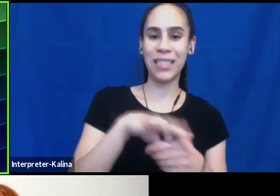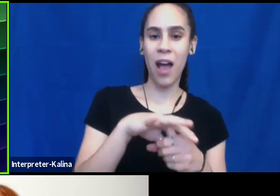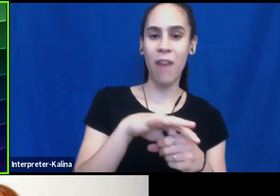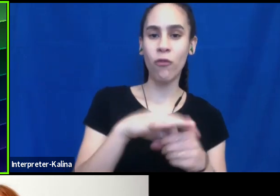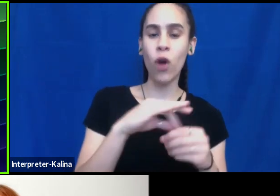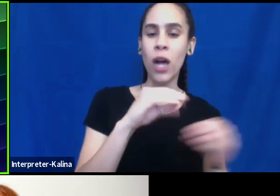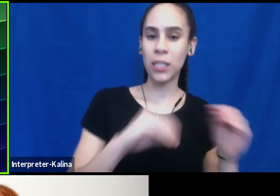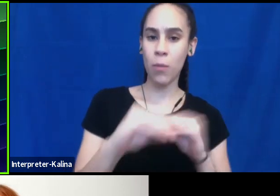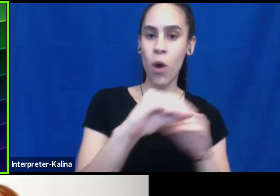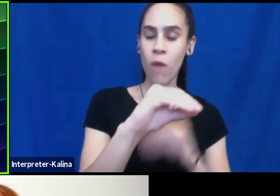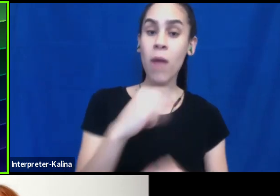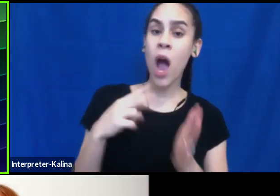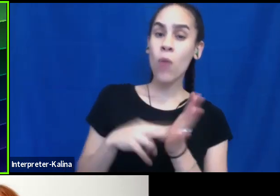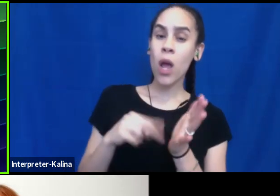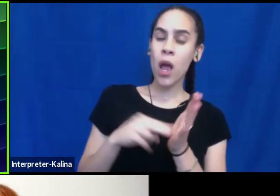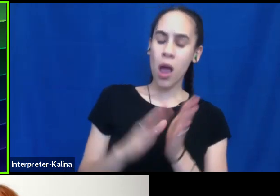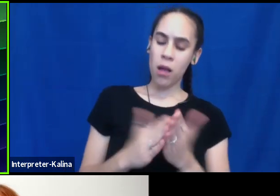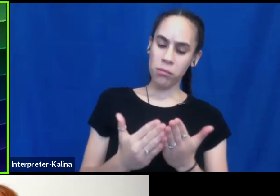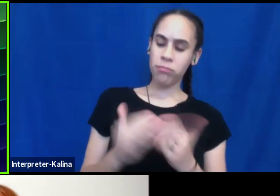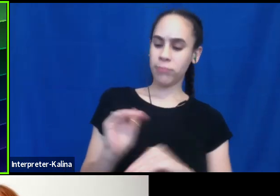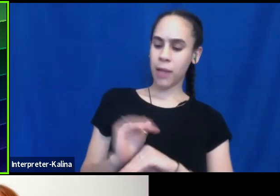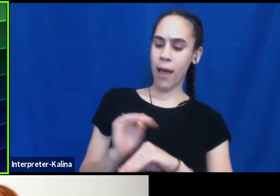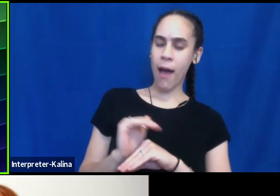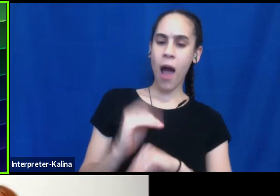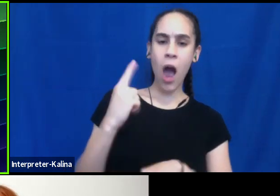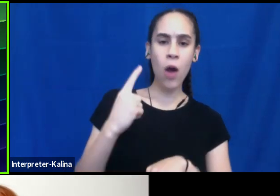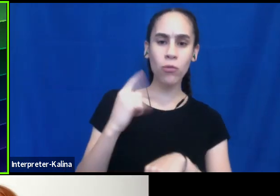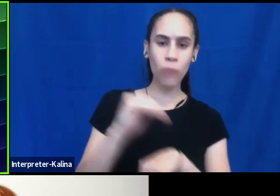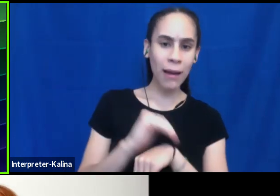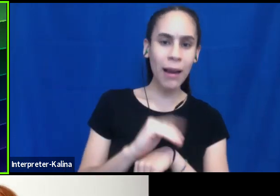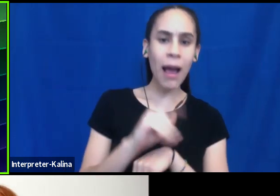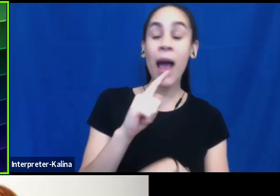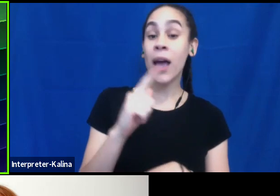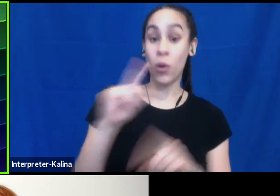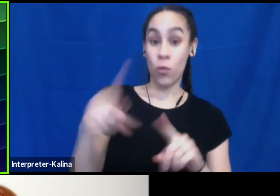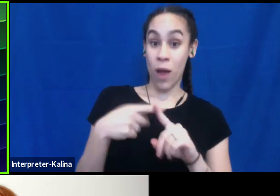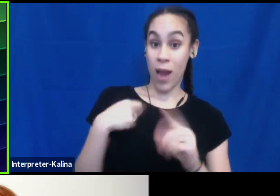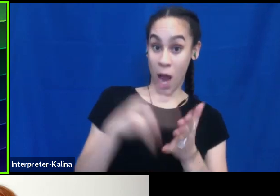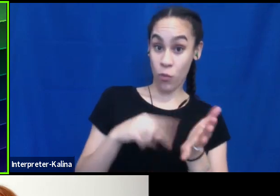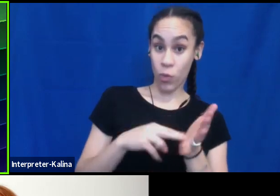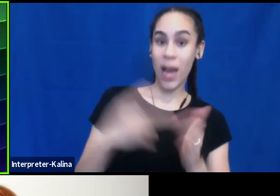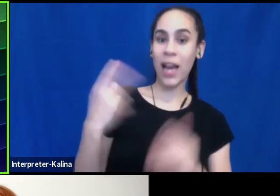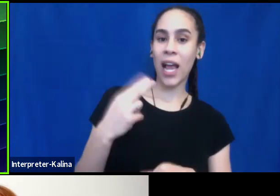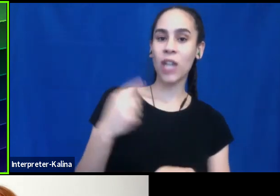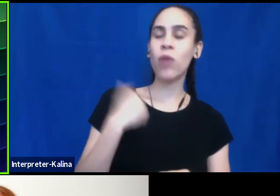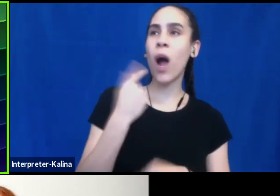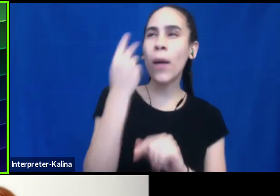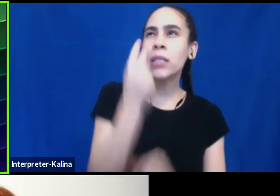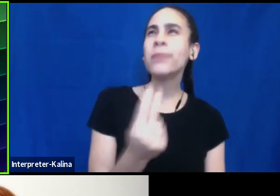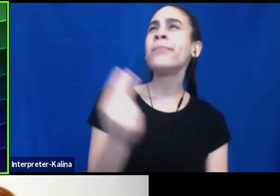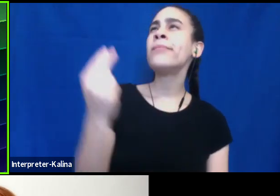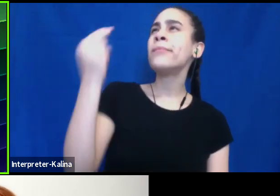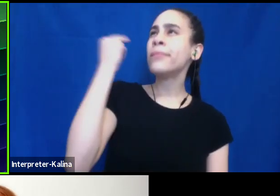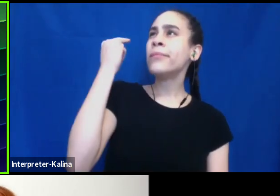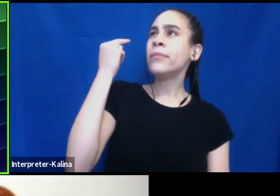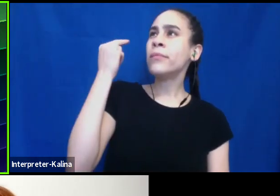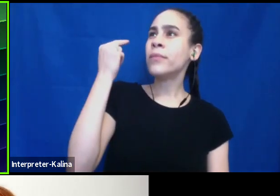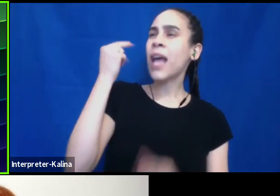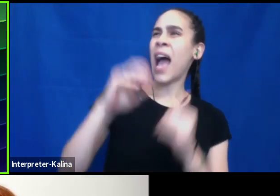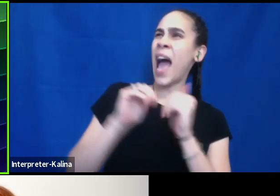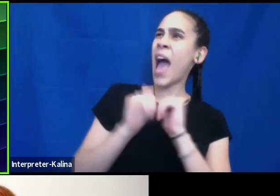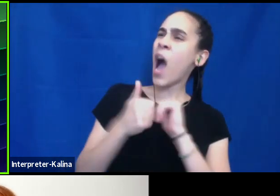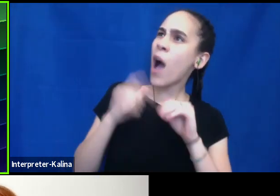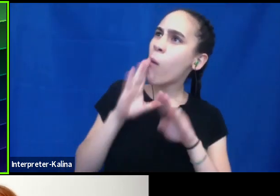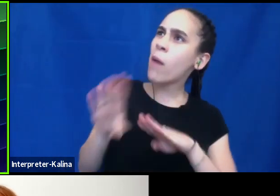reading that book in bed one night and doing the thing I do when I read history, which is like putting myself back in that time period and thinking like, how would I have